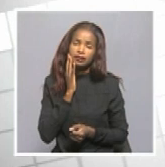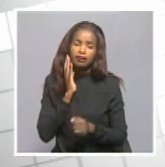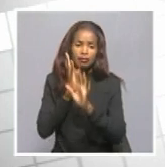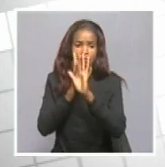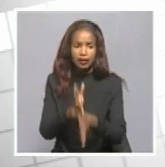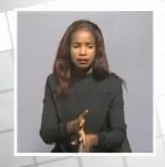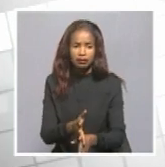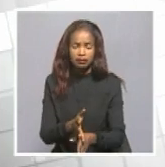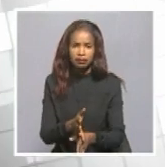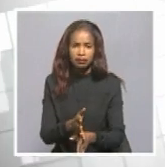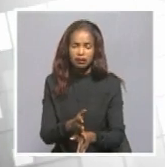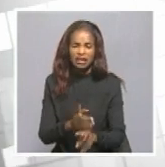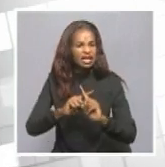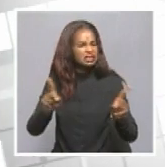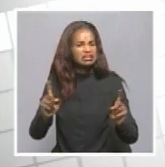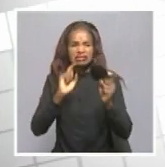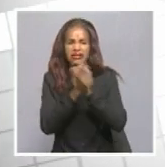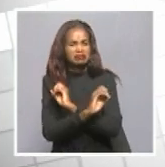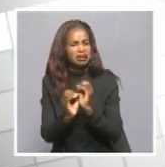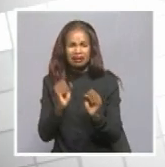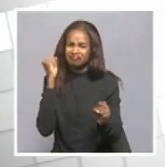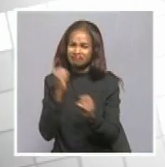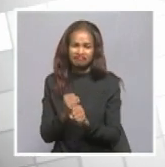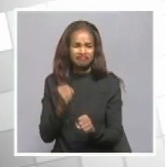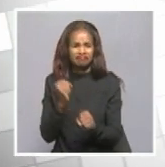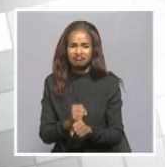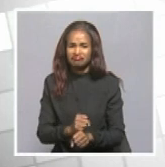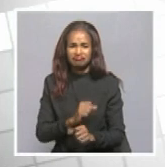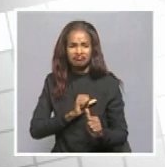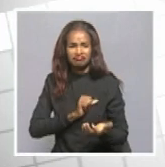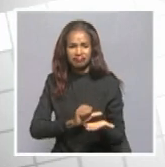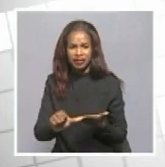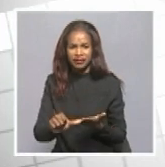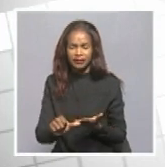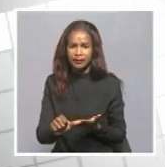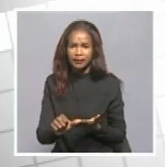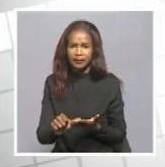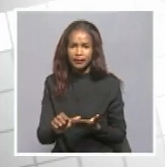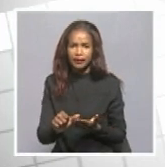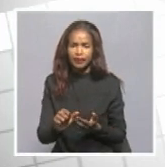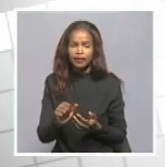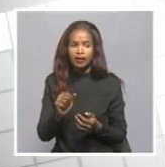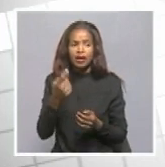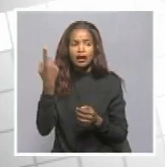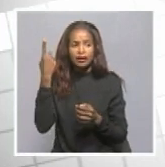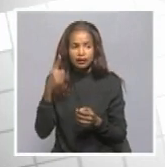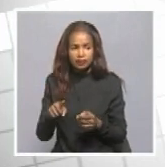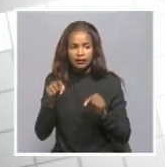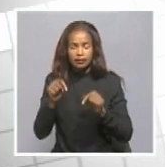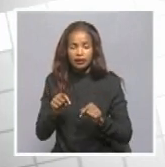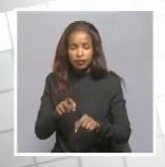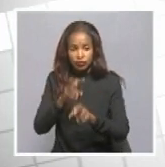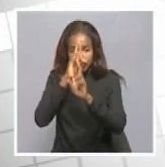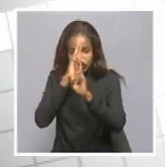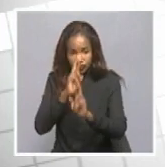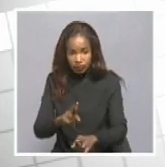Therefore, there's no difference. It will continue as usual. Now, the only difference is that we have to observe the protocols because of the